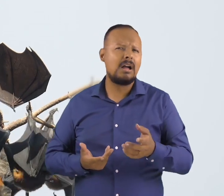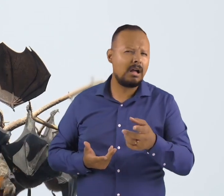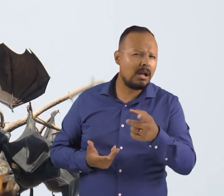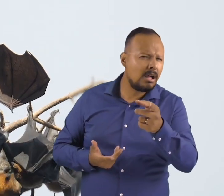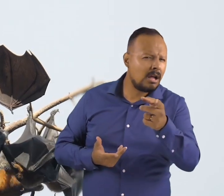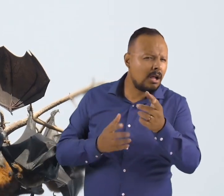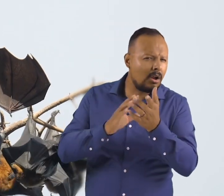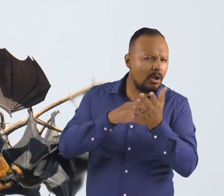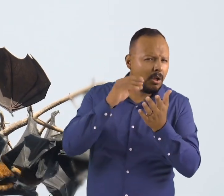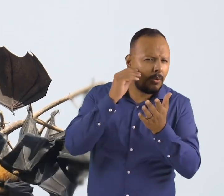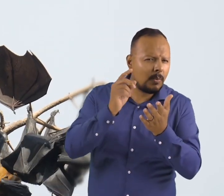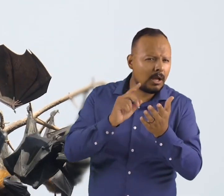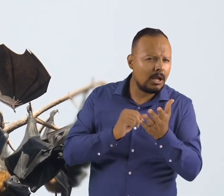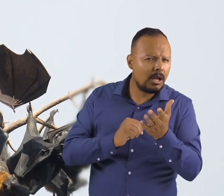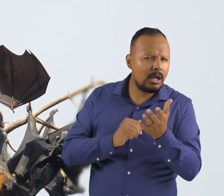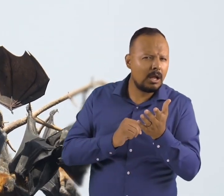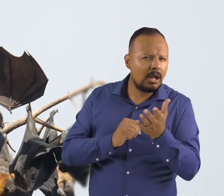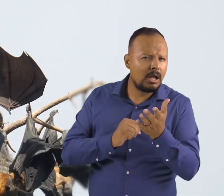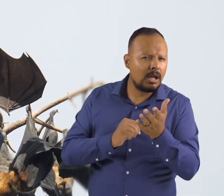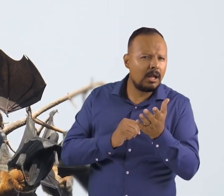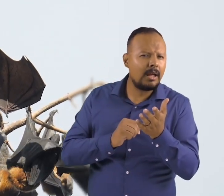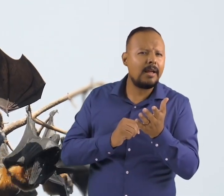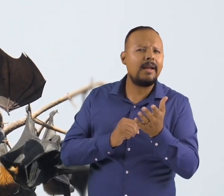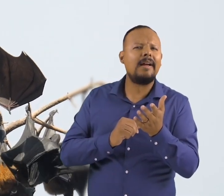Where did you find that information?